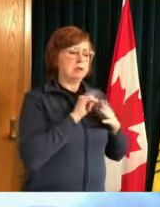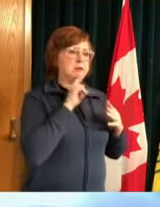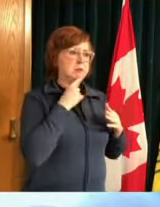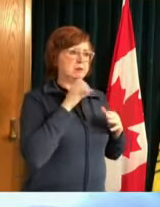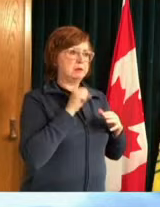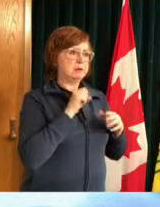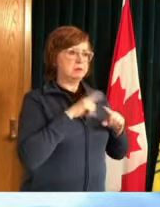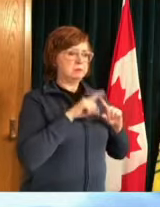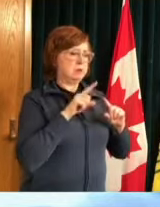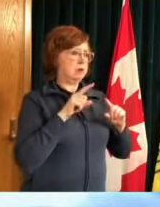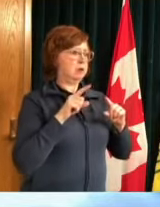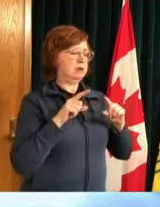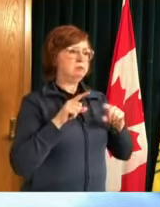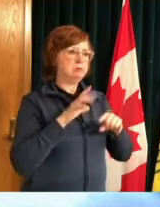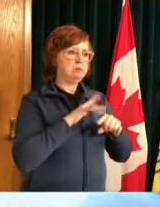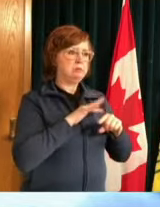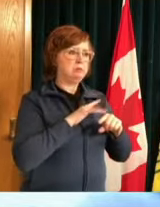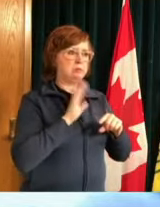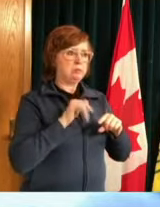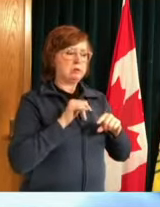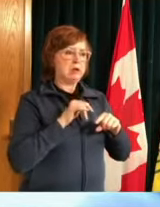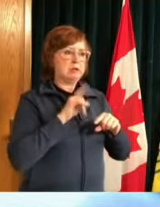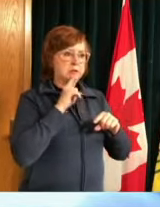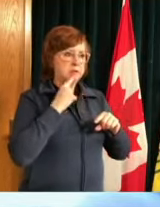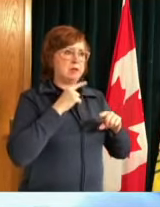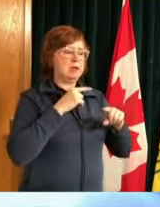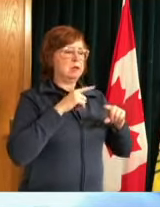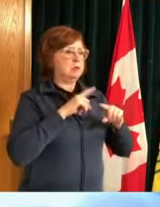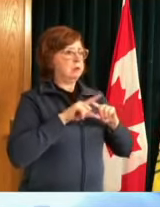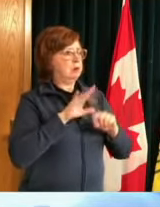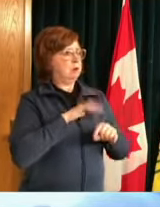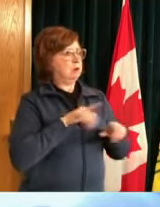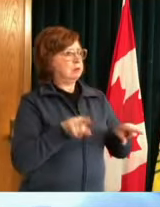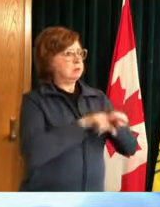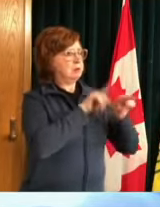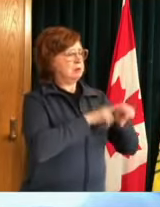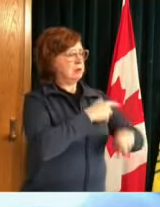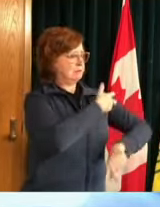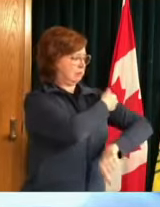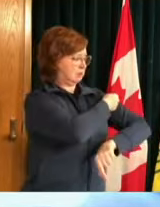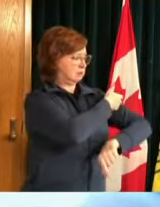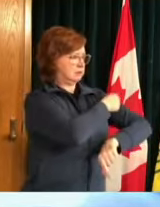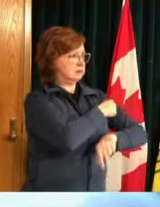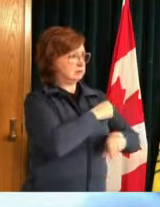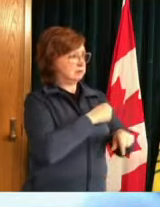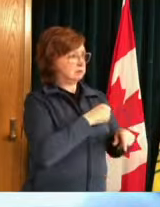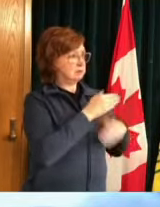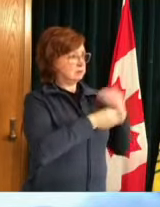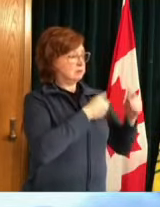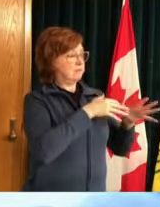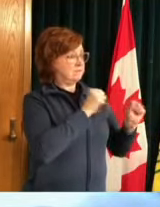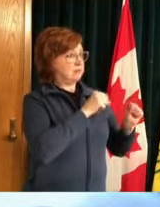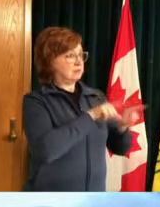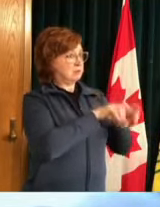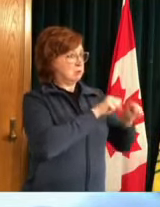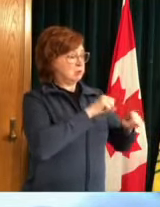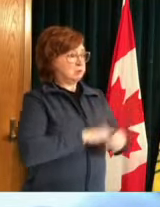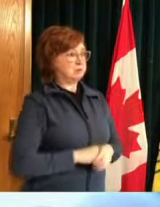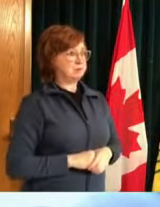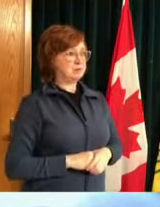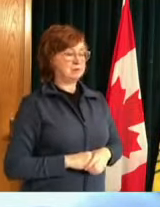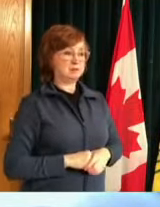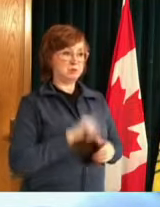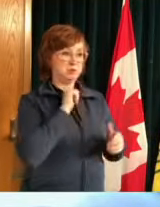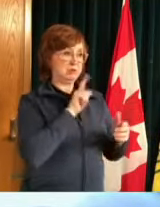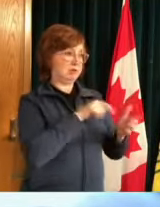arms i think for a large province it's credit to the saskatchewan health authority staff and the logistics people that vaccine